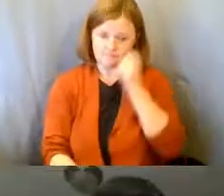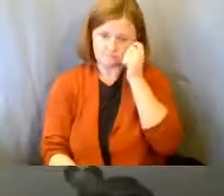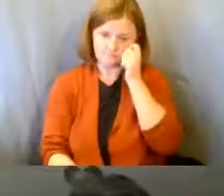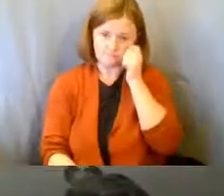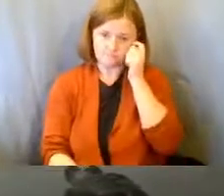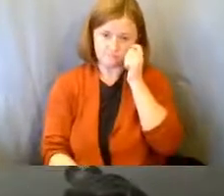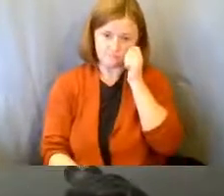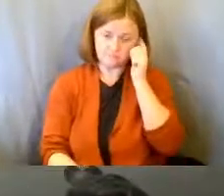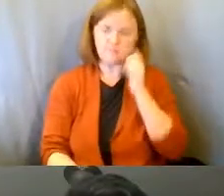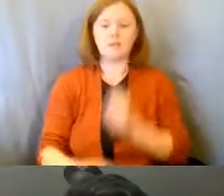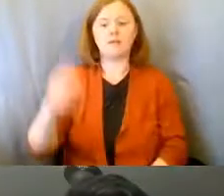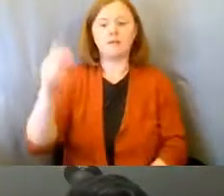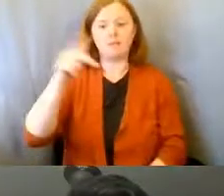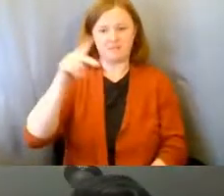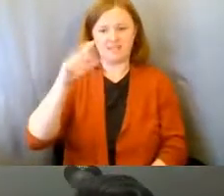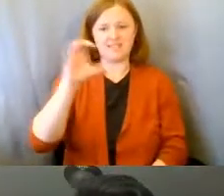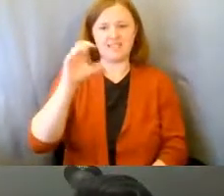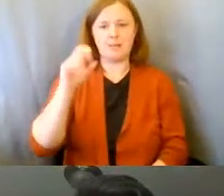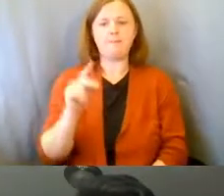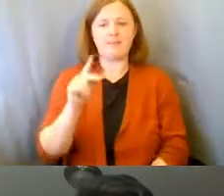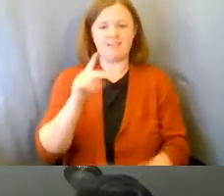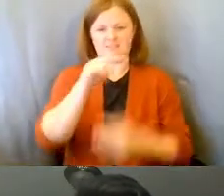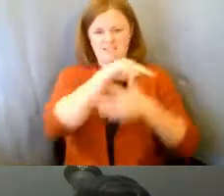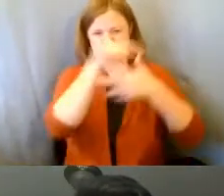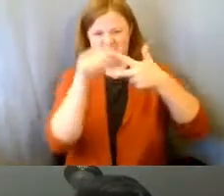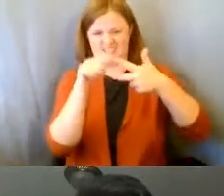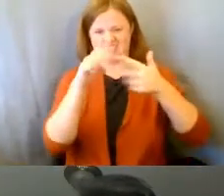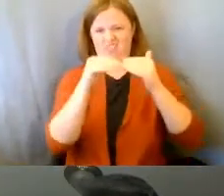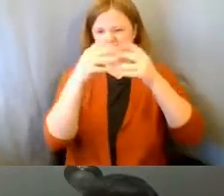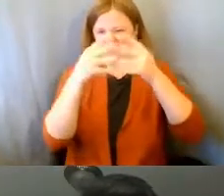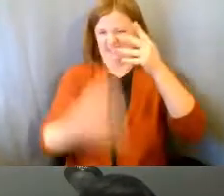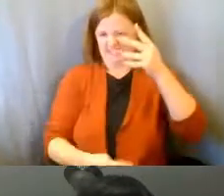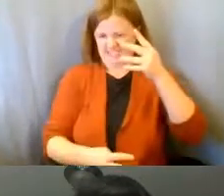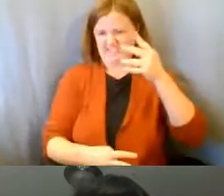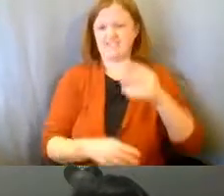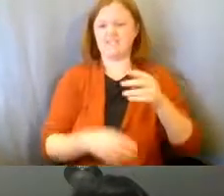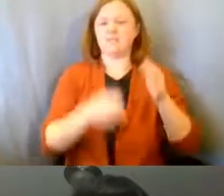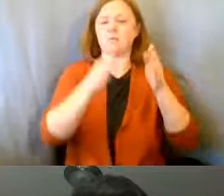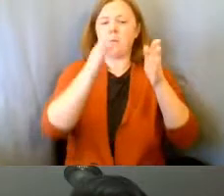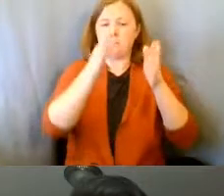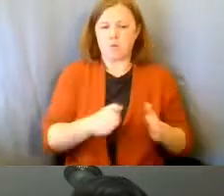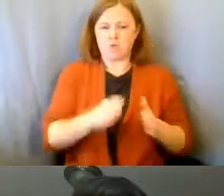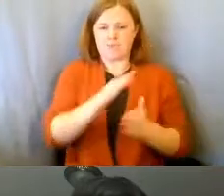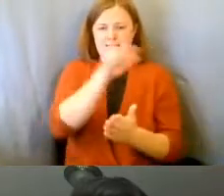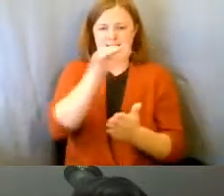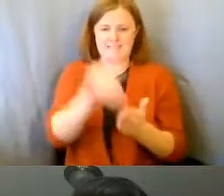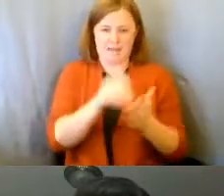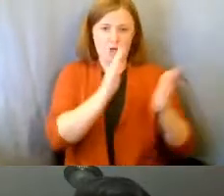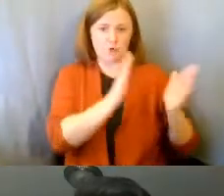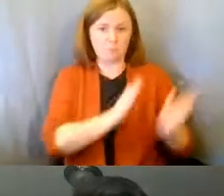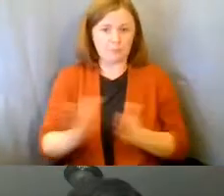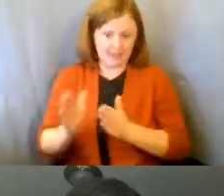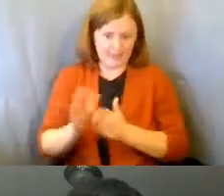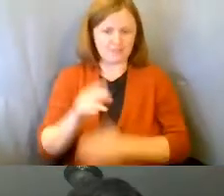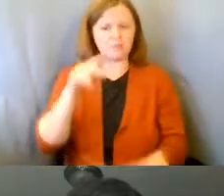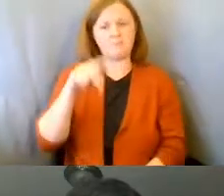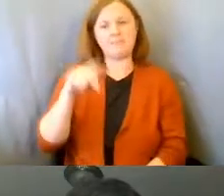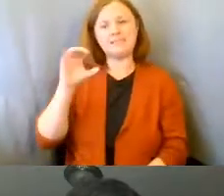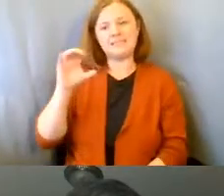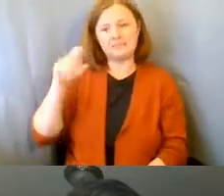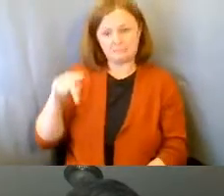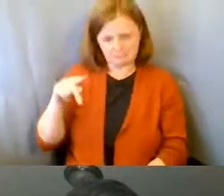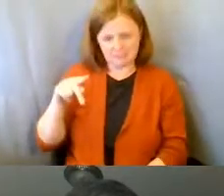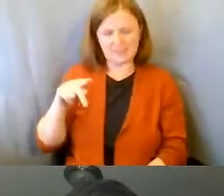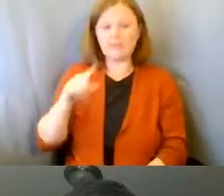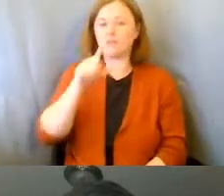The PCP, the next on the list, that talks about person-centered planning. So, person-centered planning